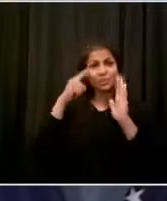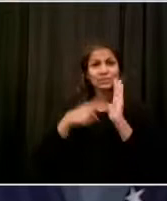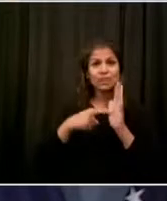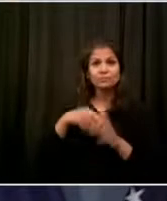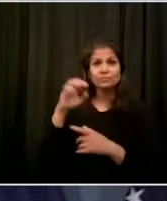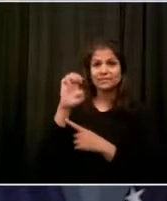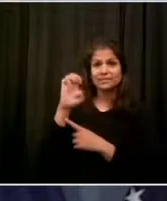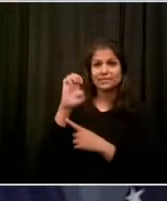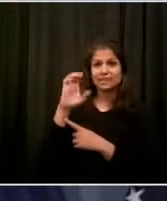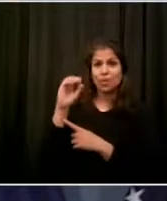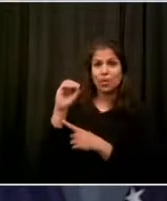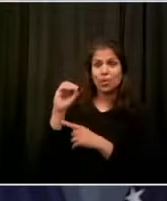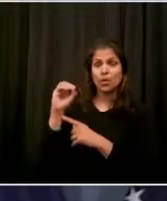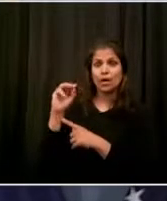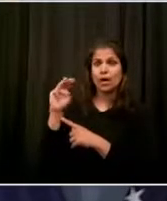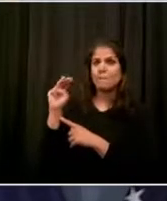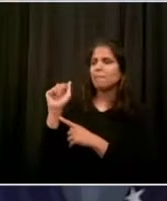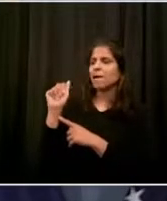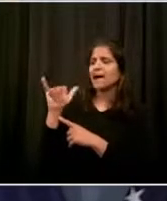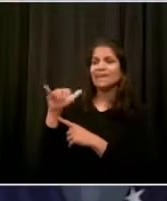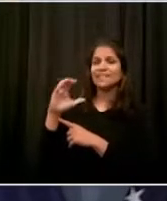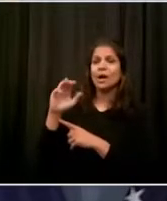to come back and raring to go.